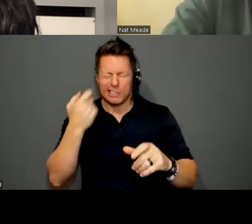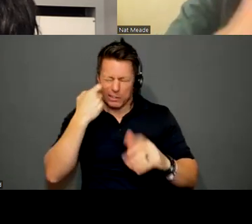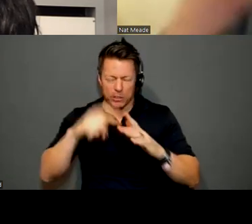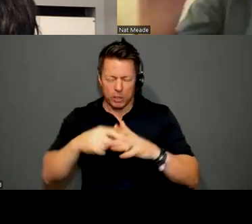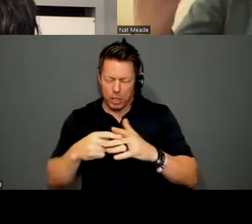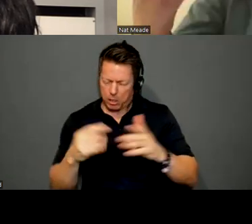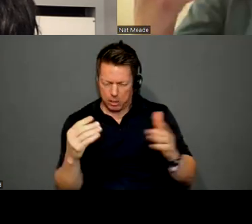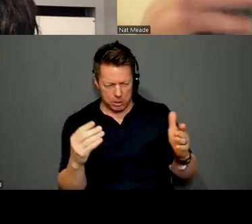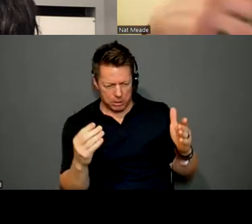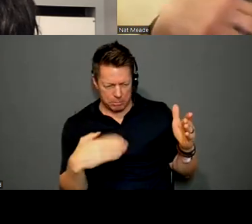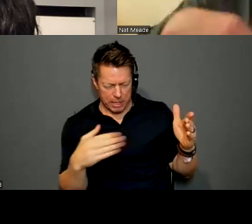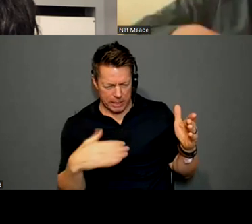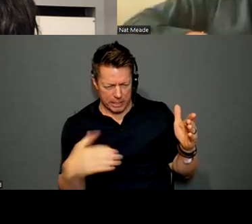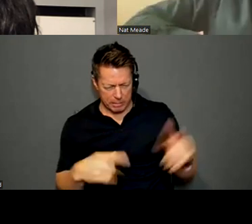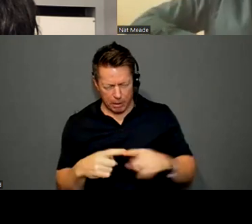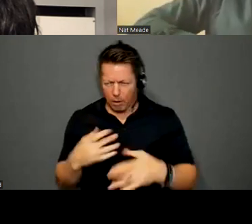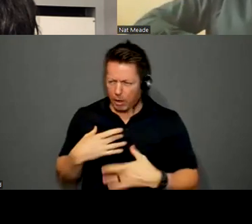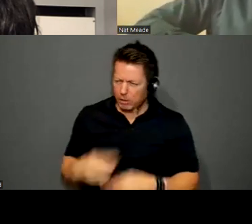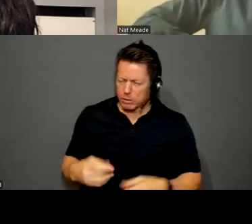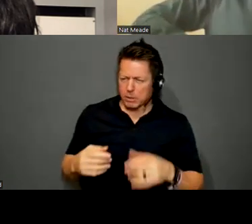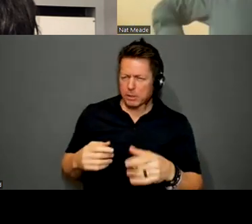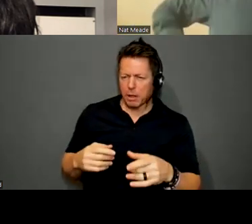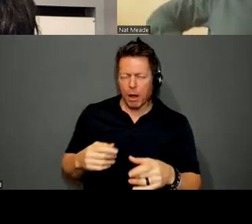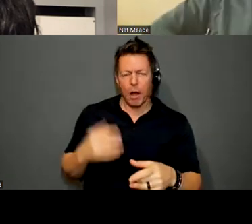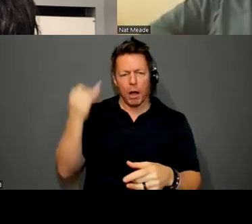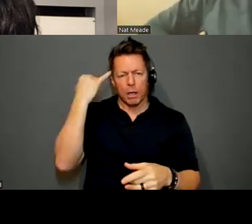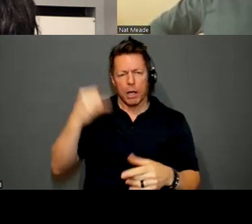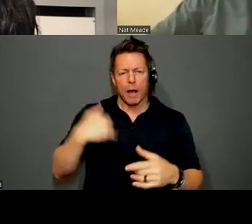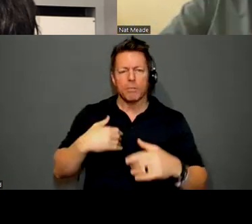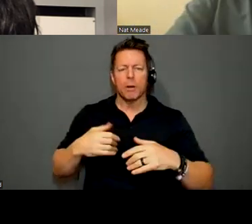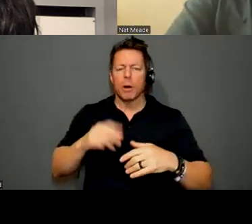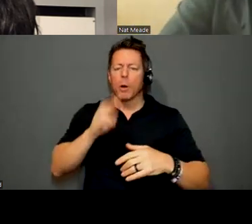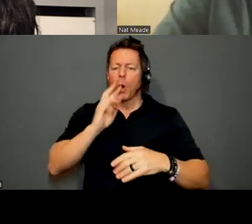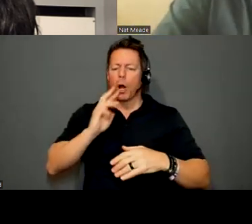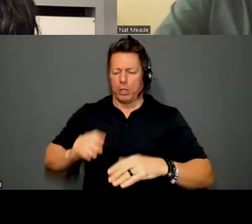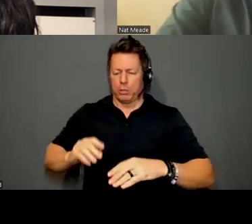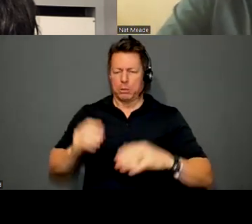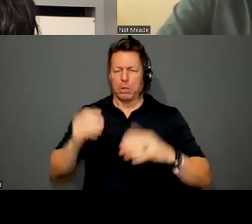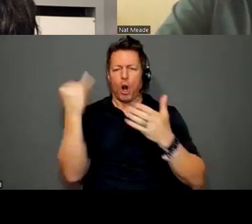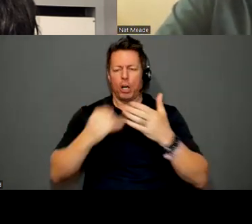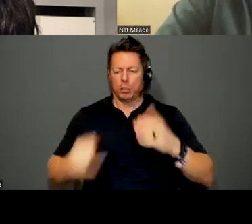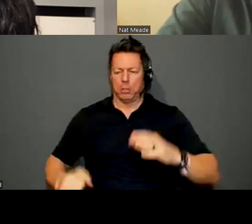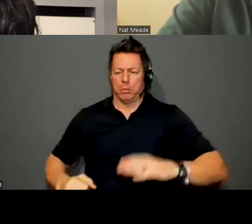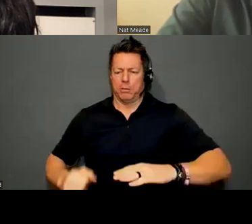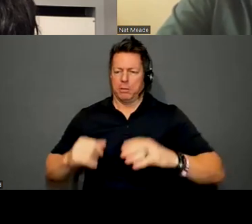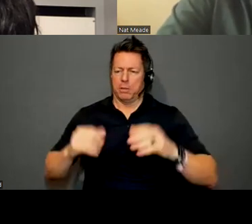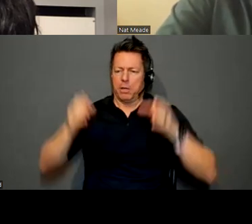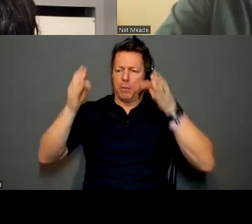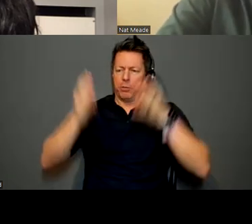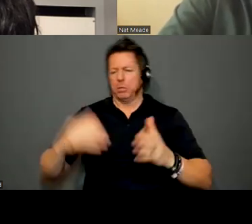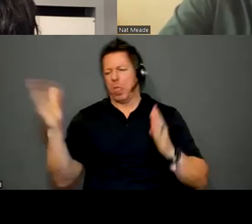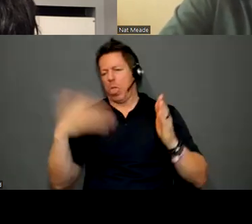painting, but like, what an interesting idea to have kind of half submerged in water and that having to do with some kind of parental